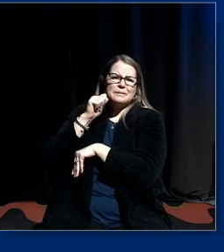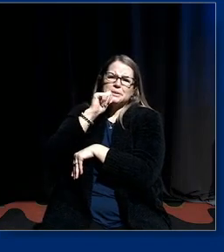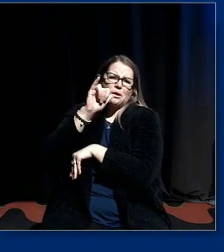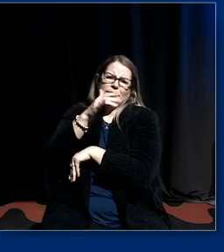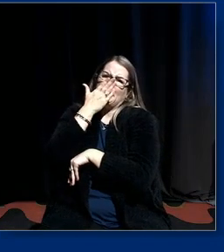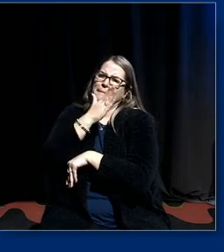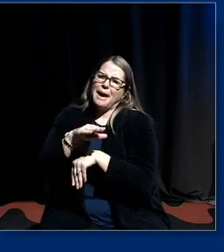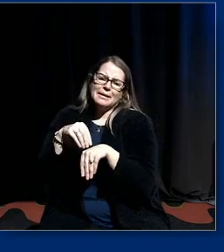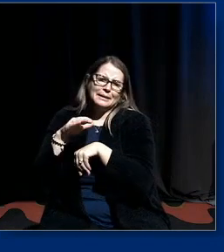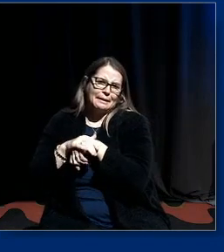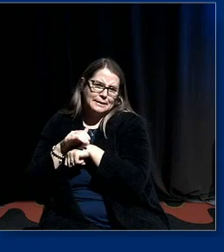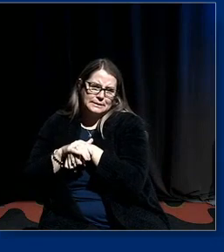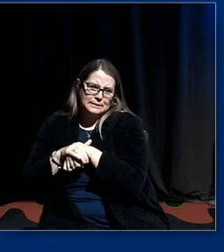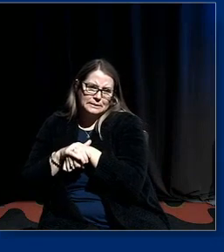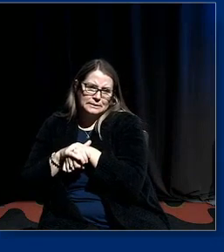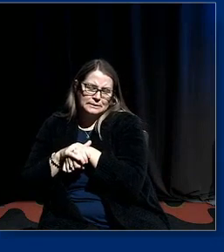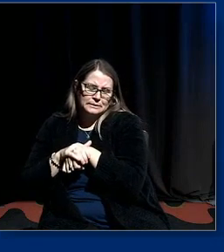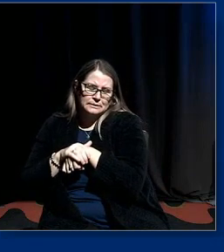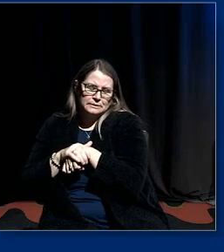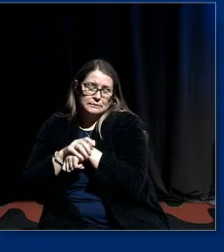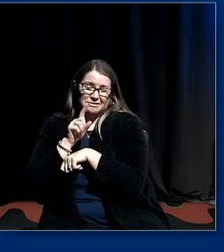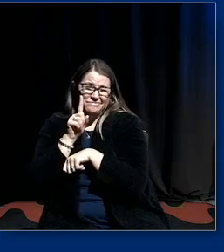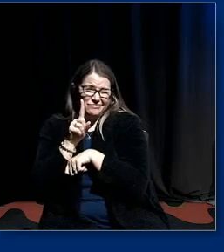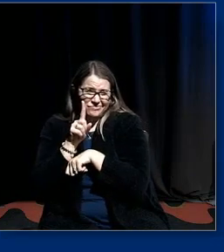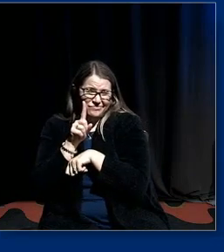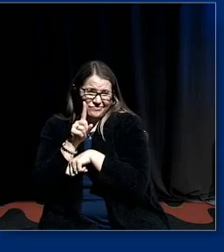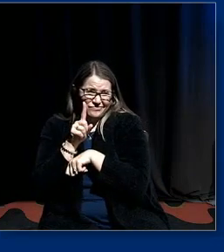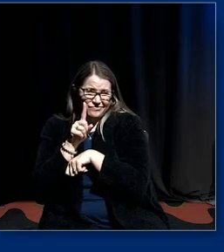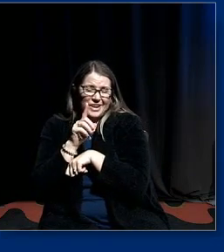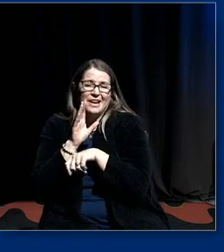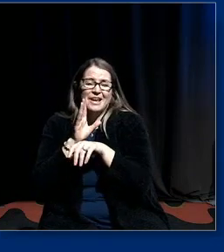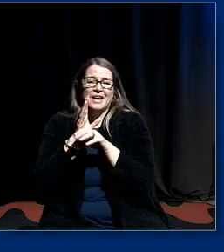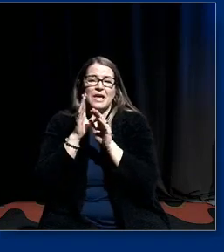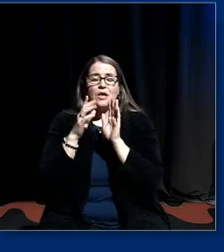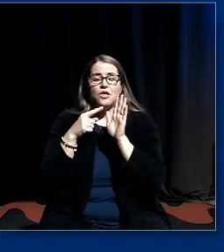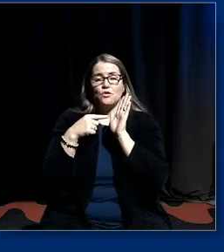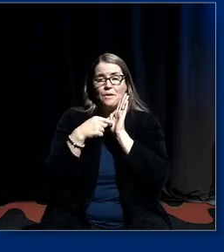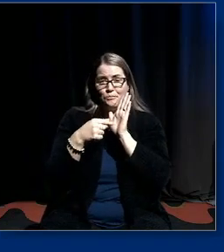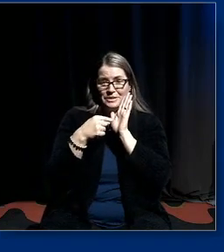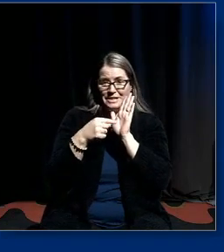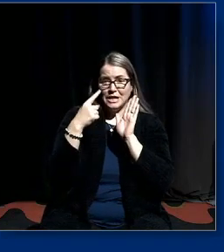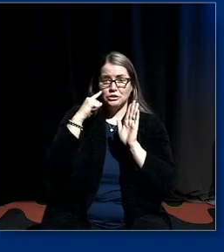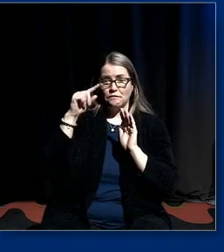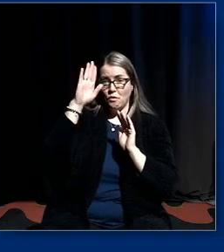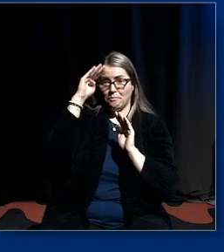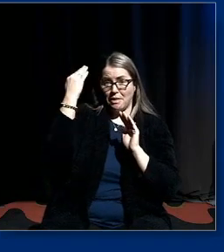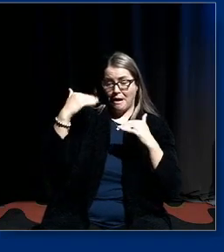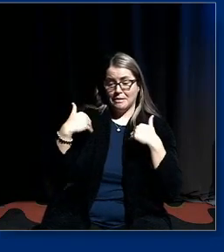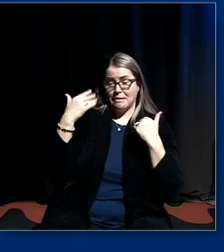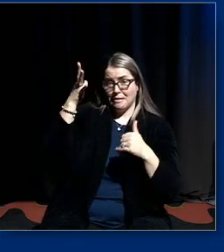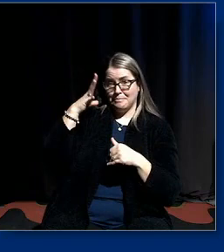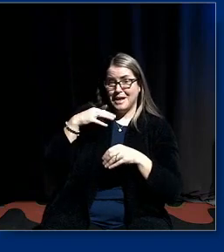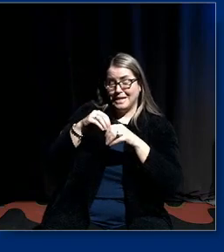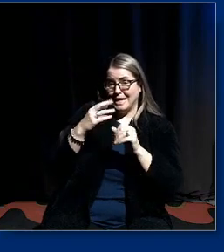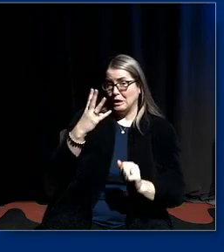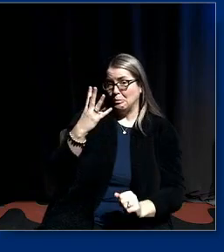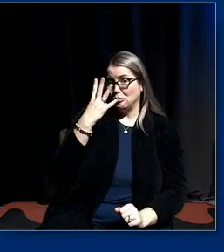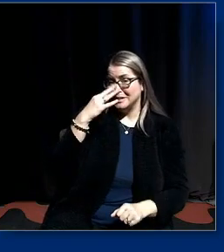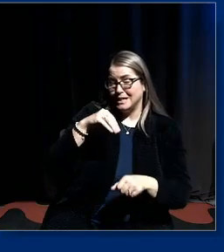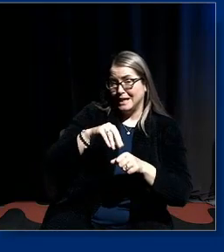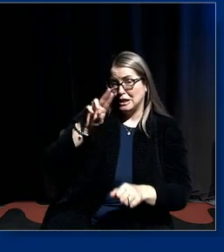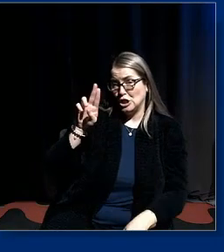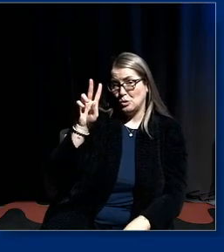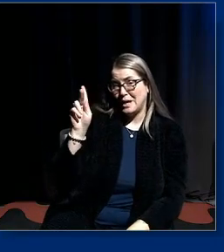england now actually the over-representation of black young men in prison in the uk